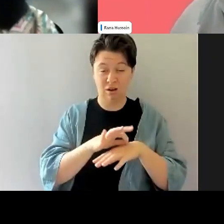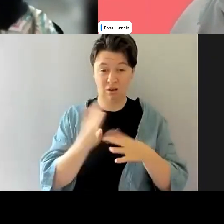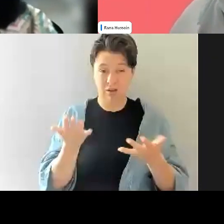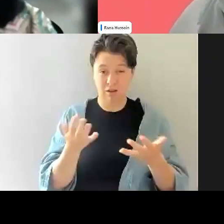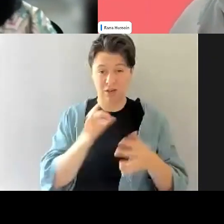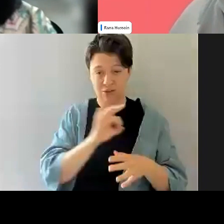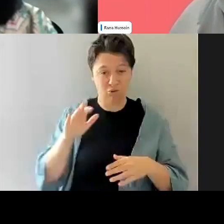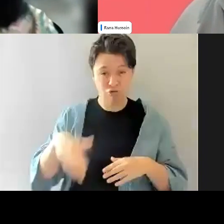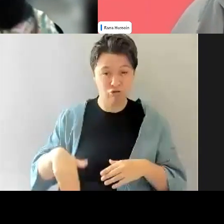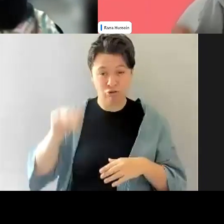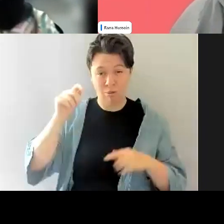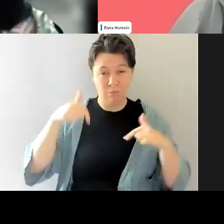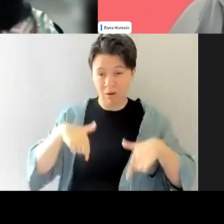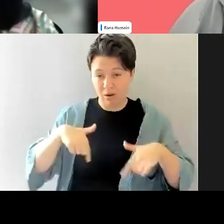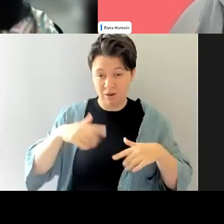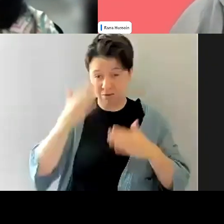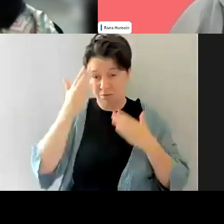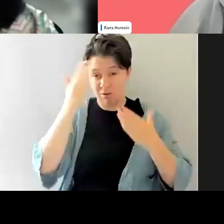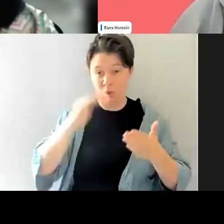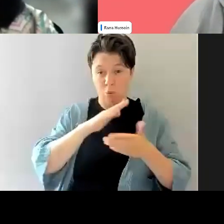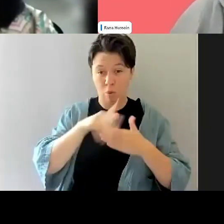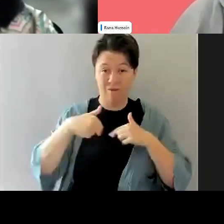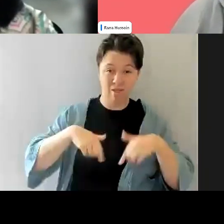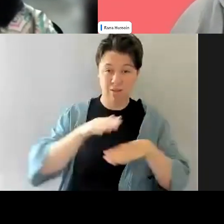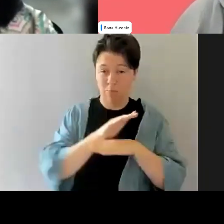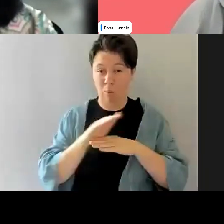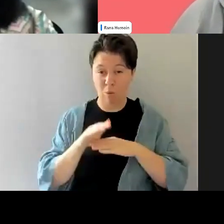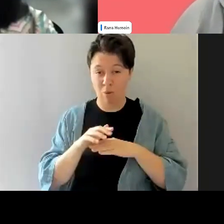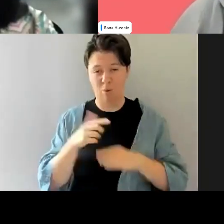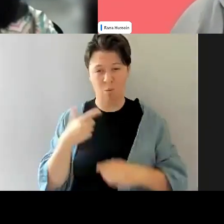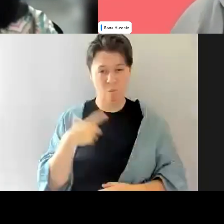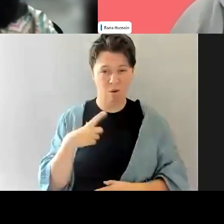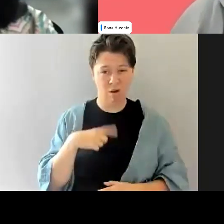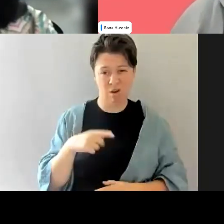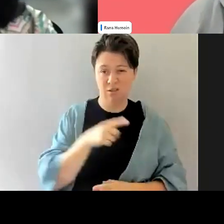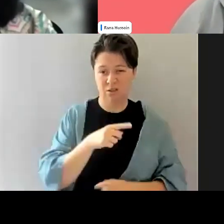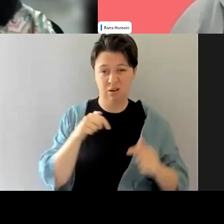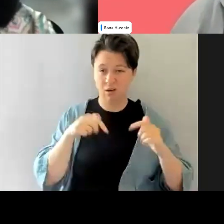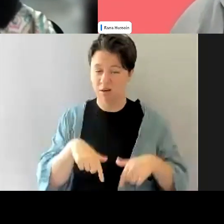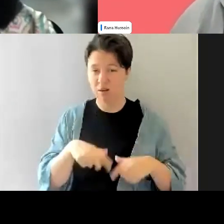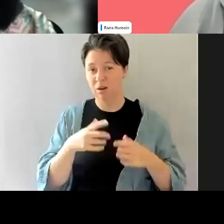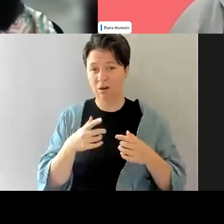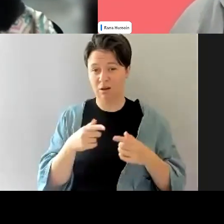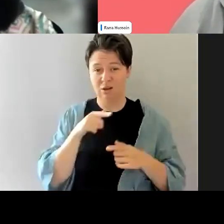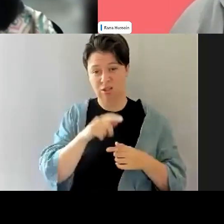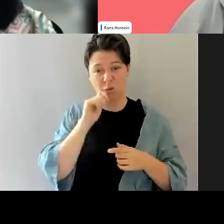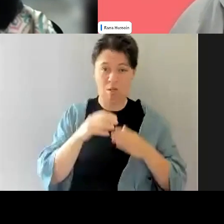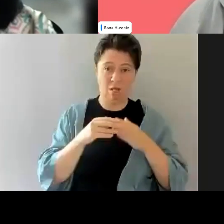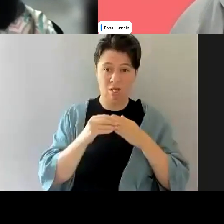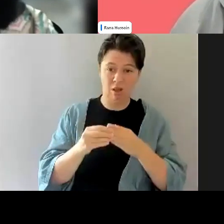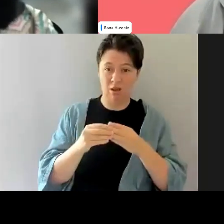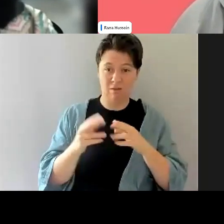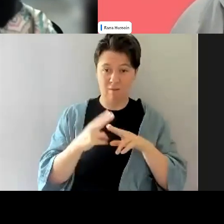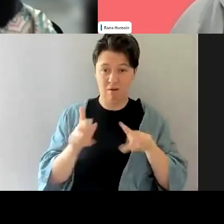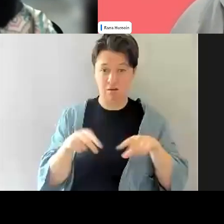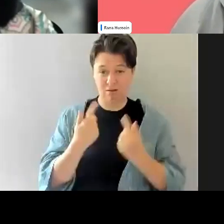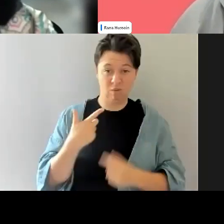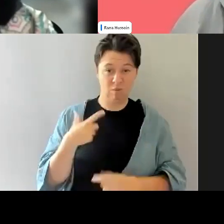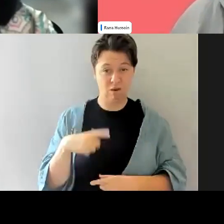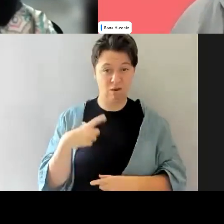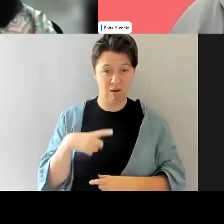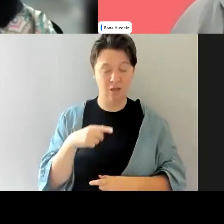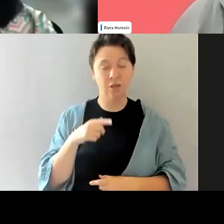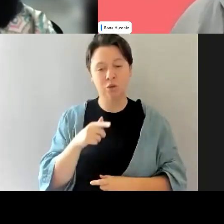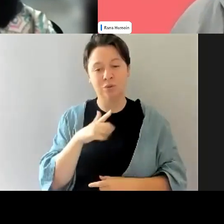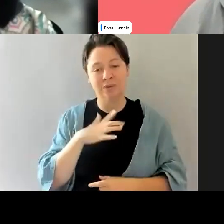grow up in this country. doesn't know anything about this board and she's going to be on, you know, in a leadership position with us. You've got to really